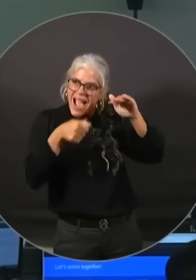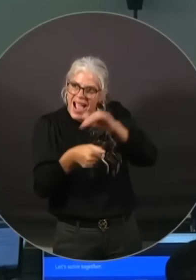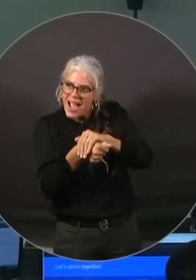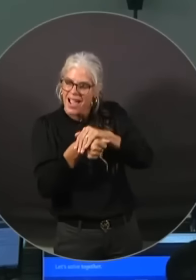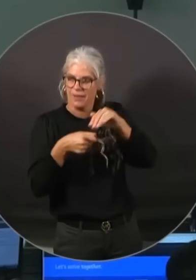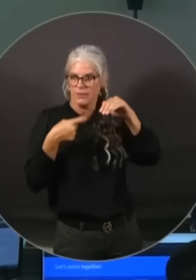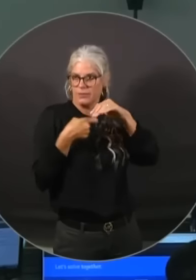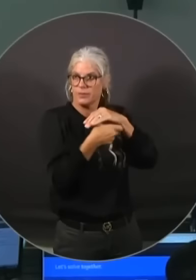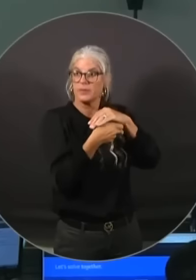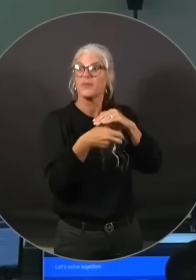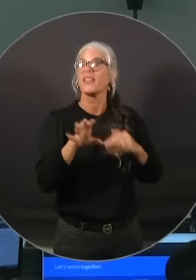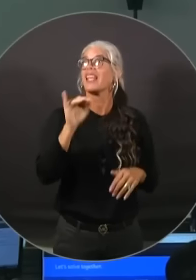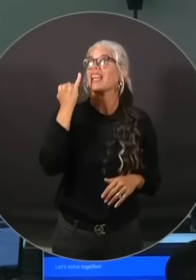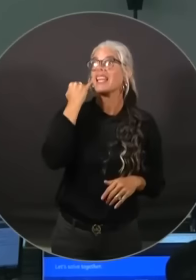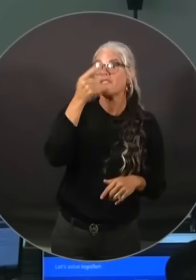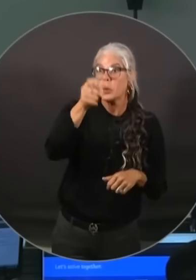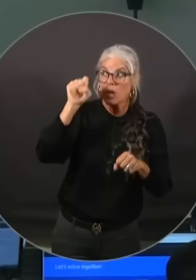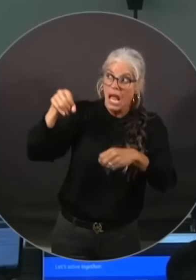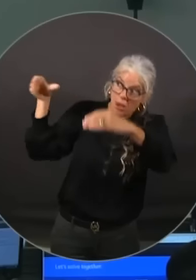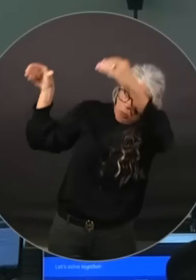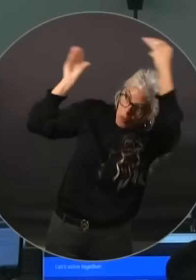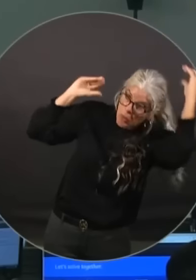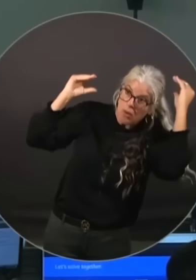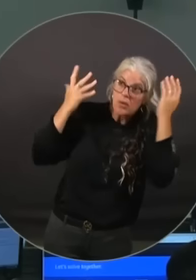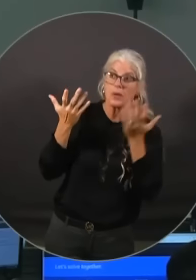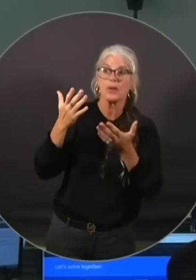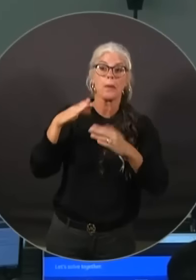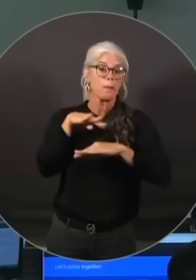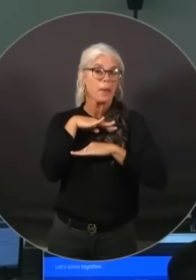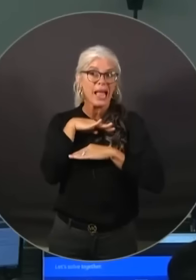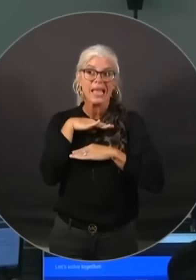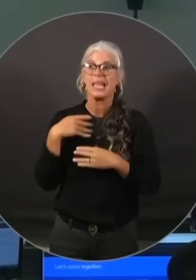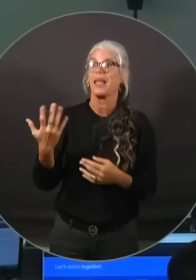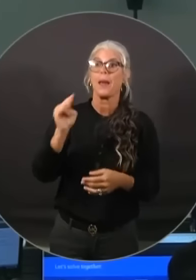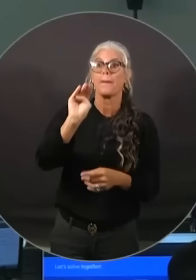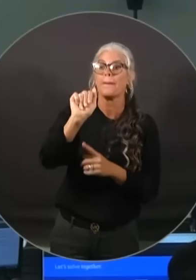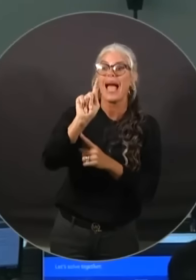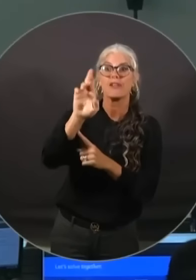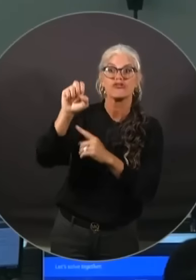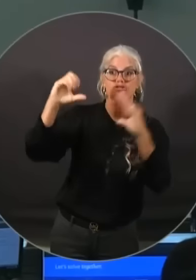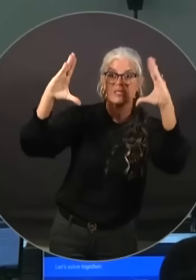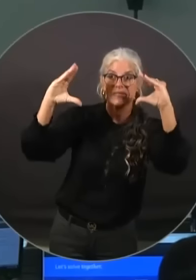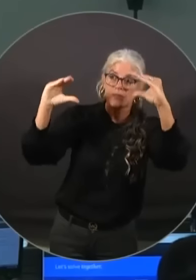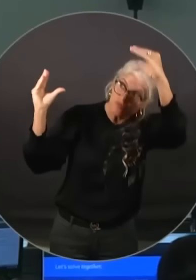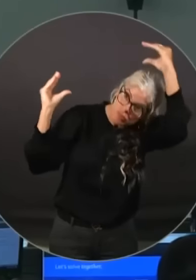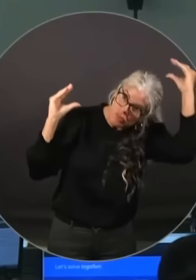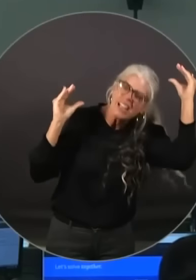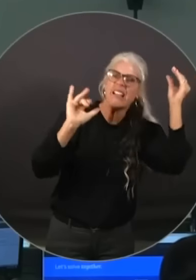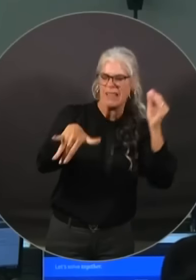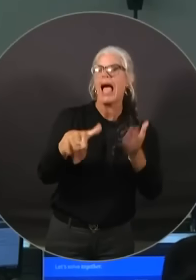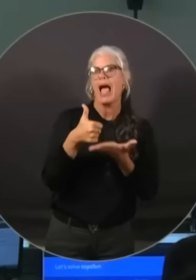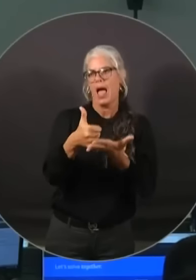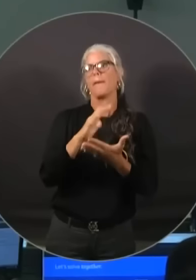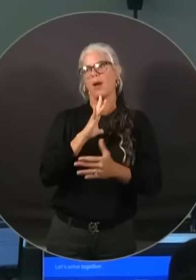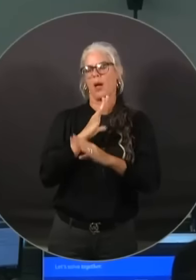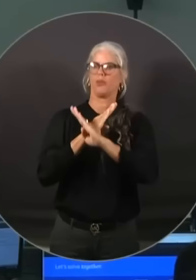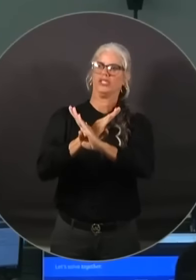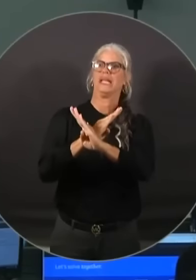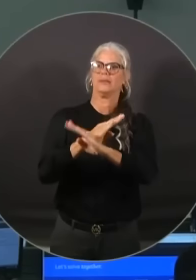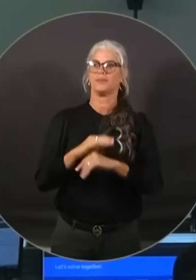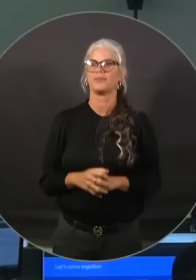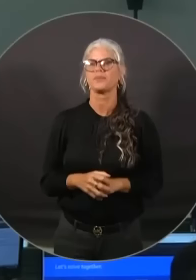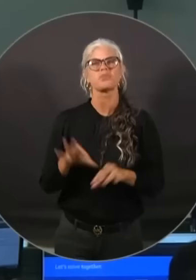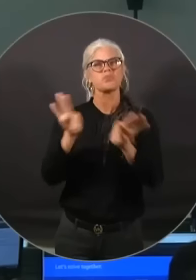something you can throw over your body such as a blanket or maybe even a light mattress, this will certainly help as well. Be prepared for power